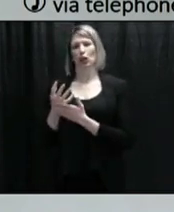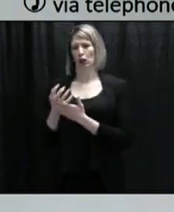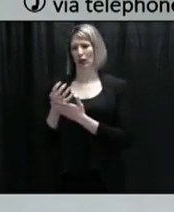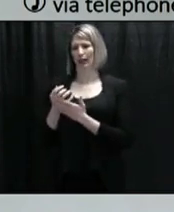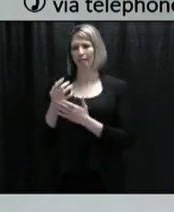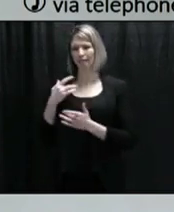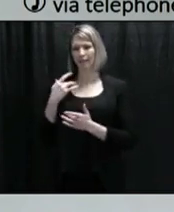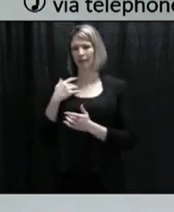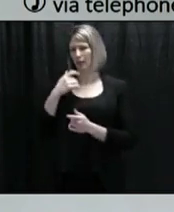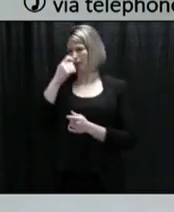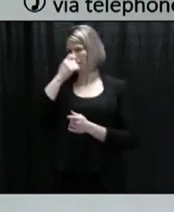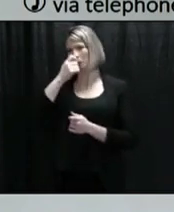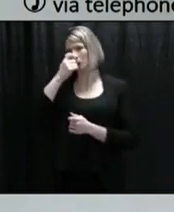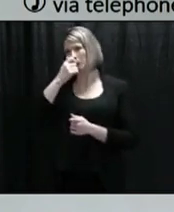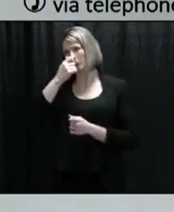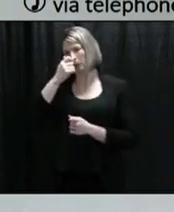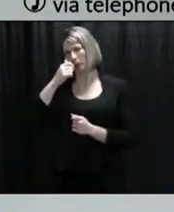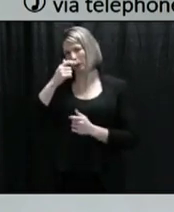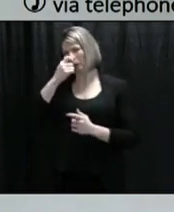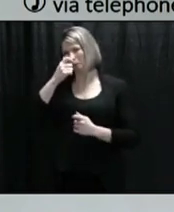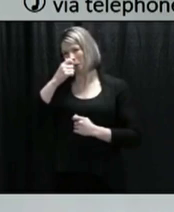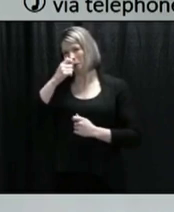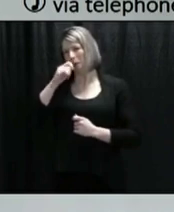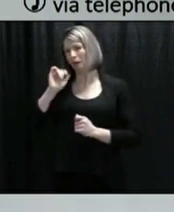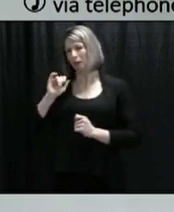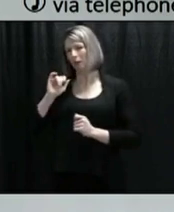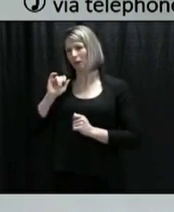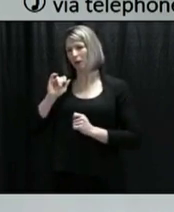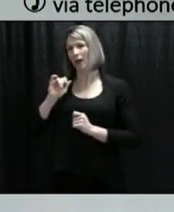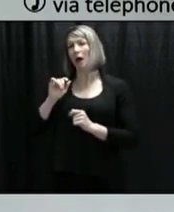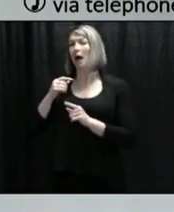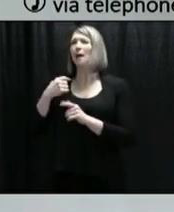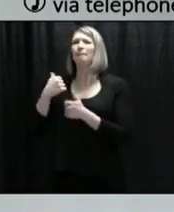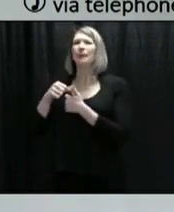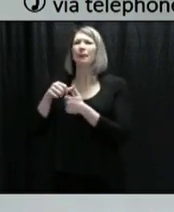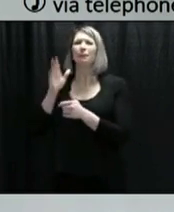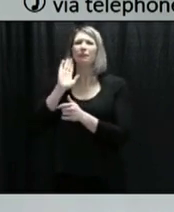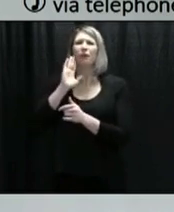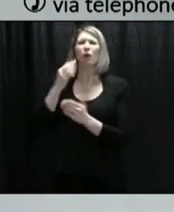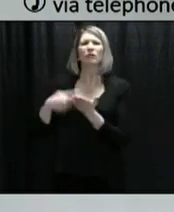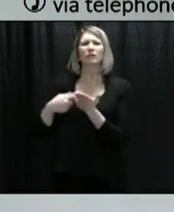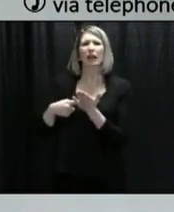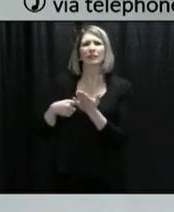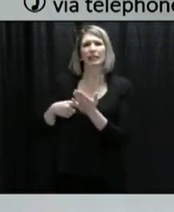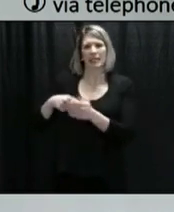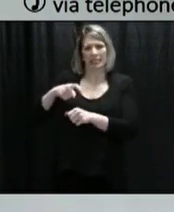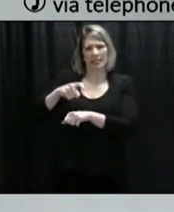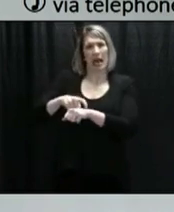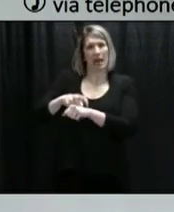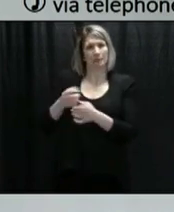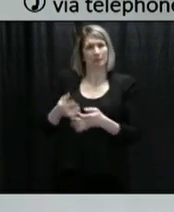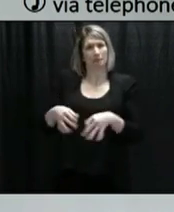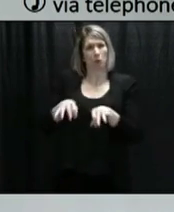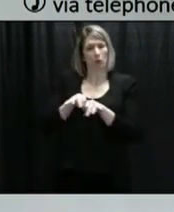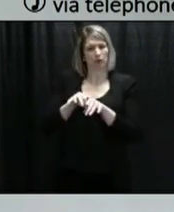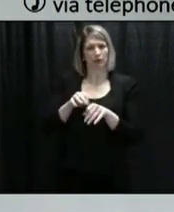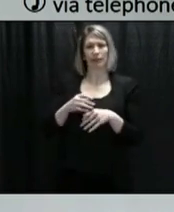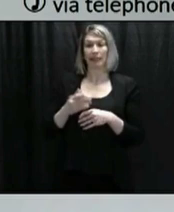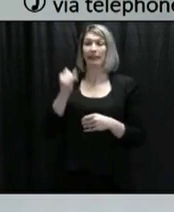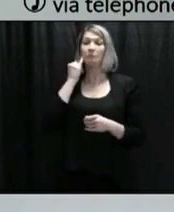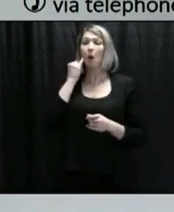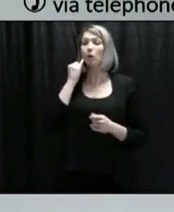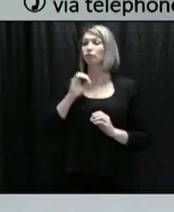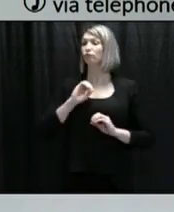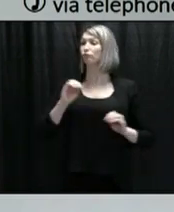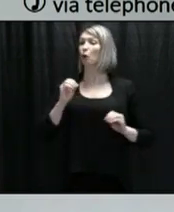of talking about that timing, right, and making sure that you're doing the test at the right time, if they were early in progression with that disease, you may